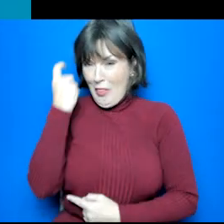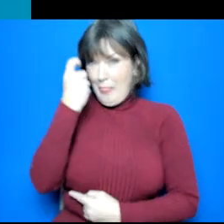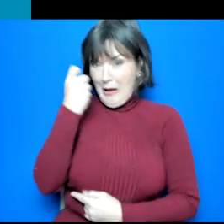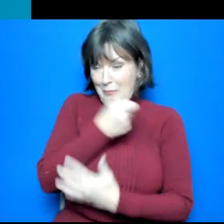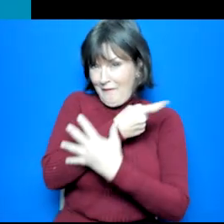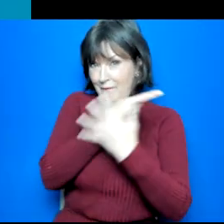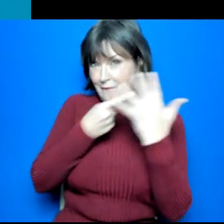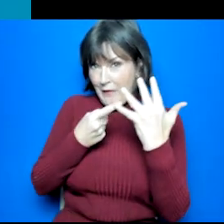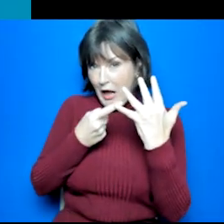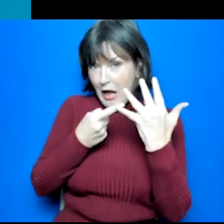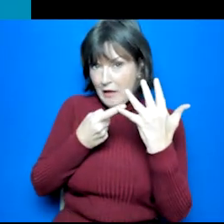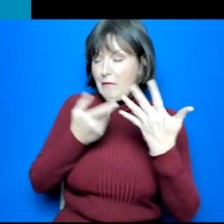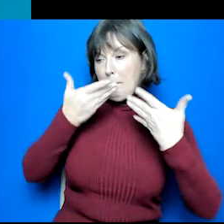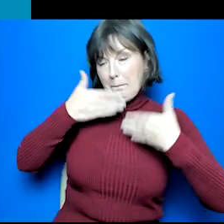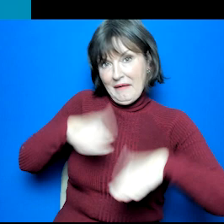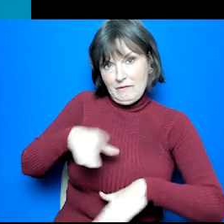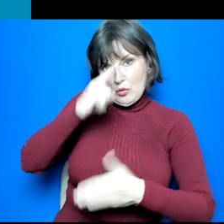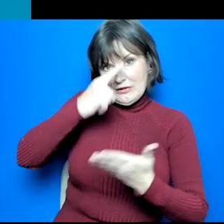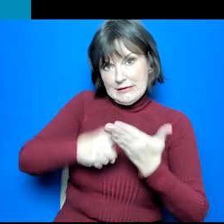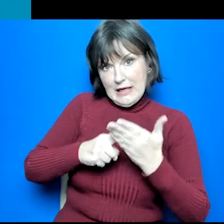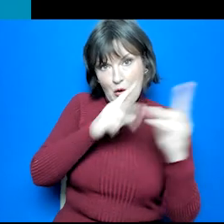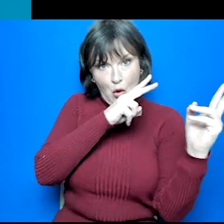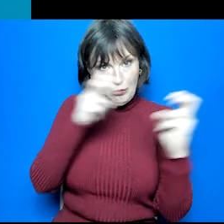and the ways that you can support this.